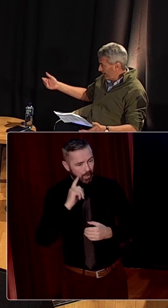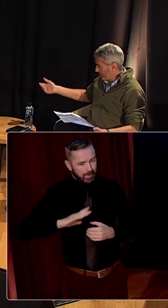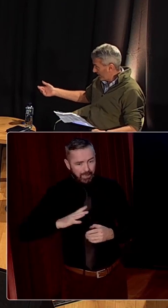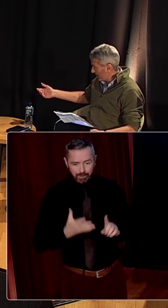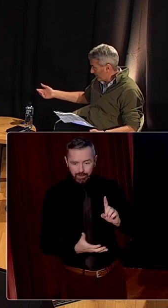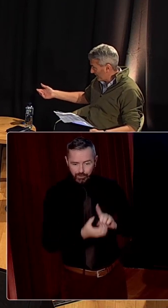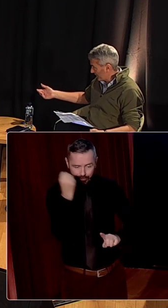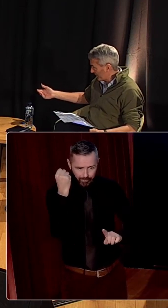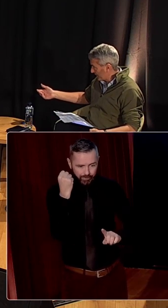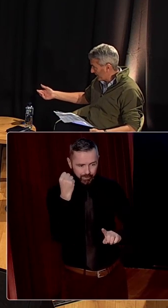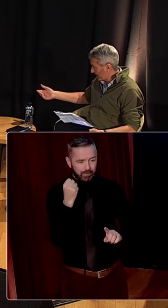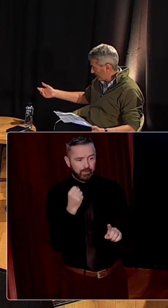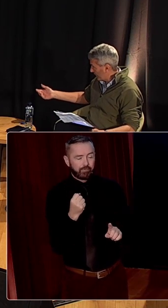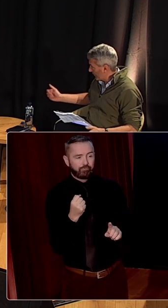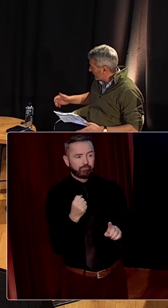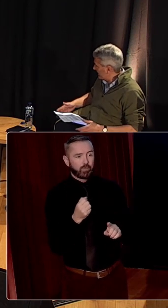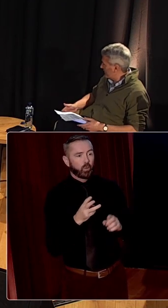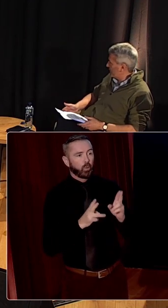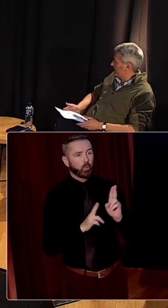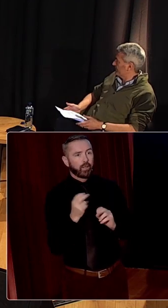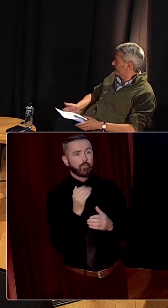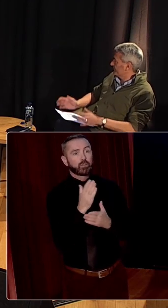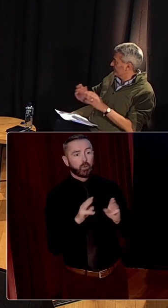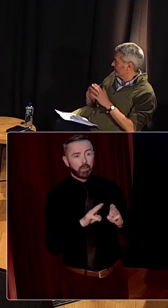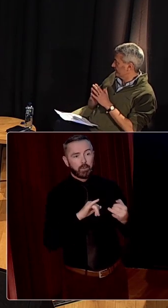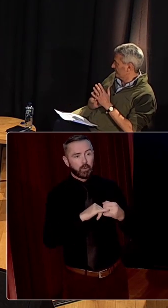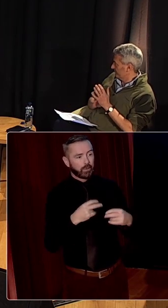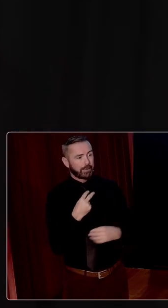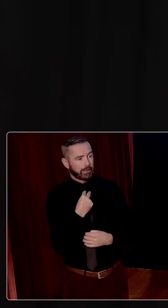reached. It was inevitable in those circumstances that there was going to be disappointment.